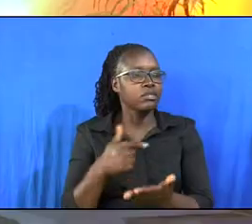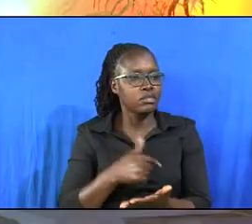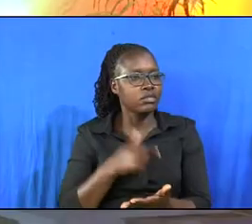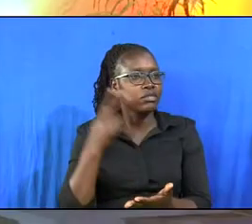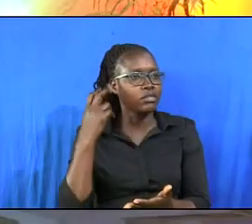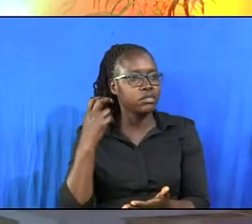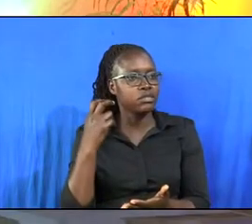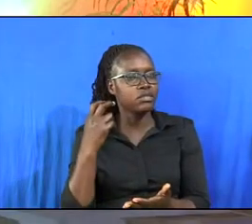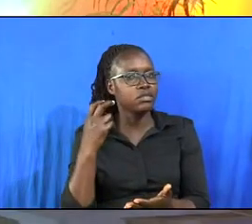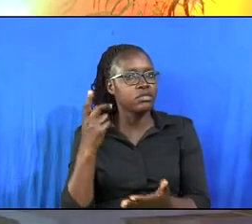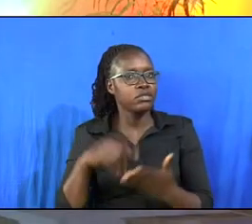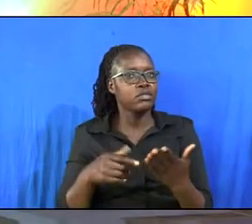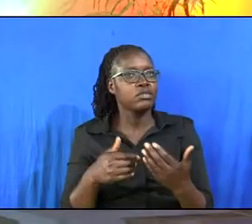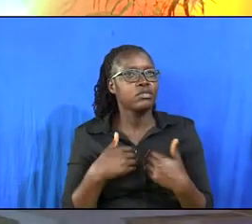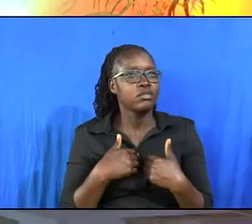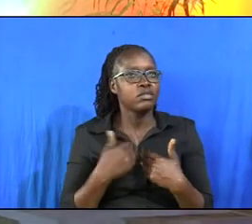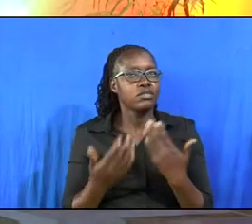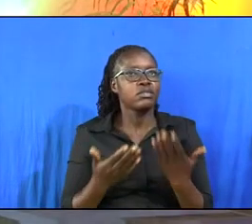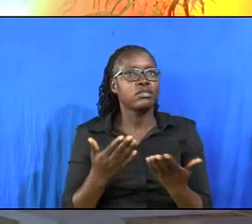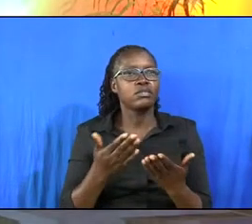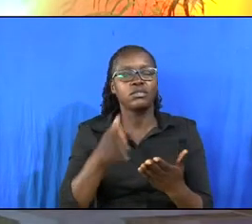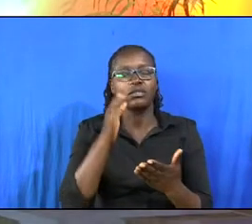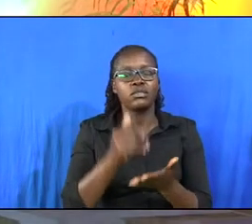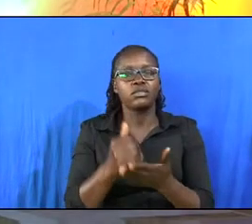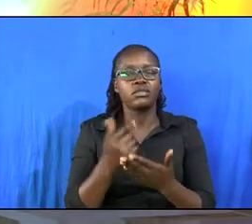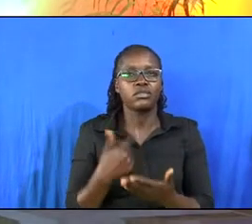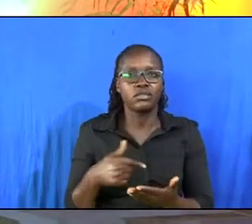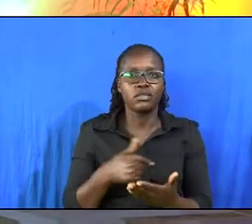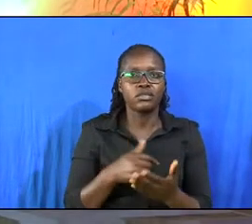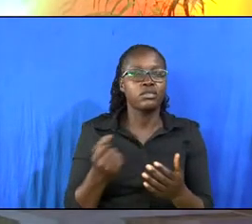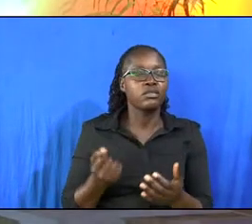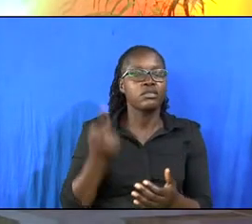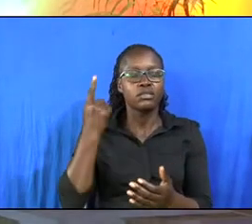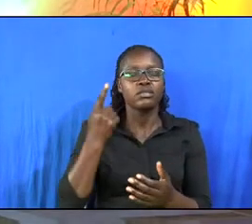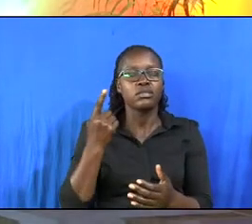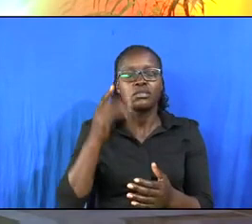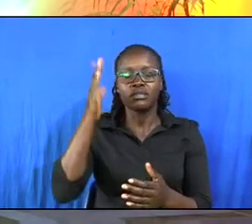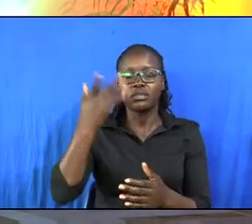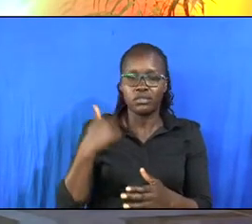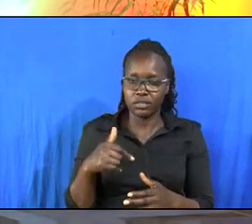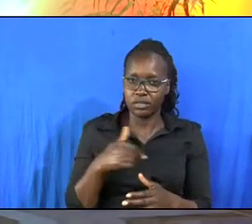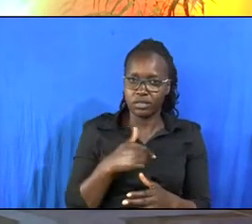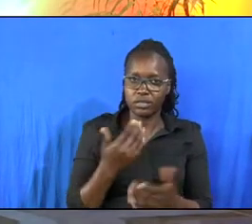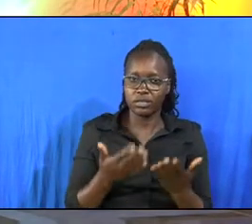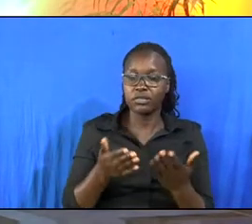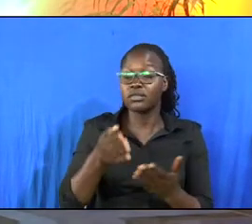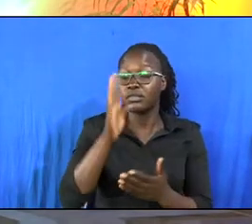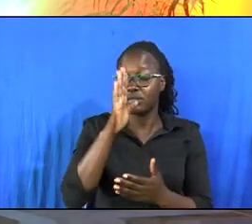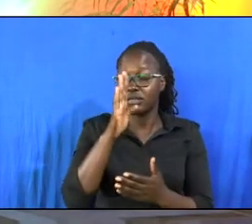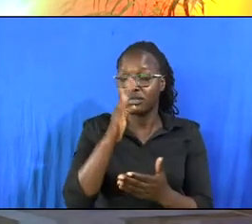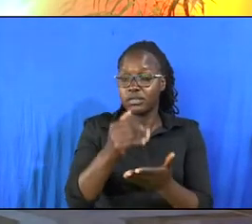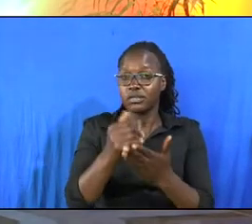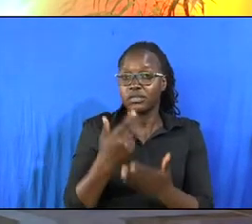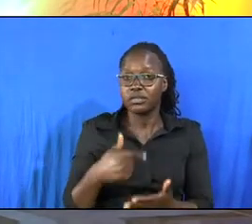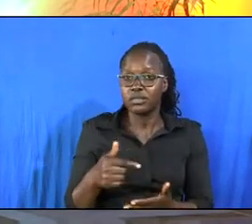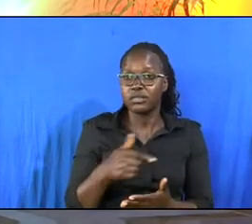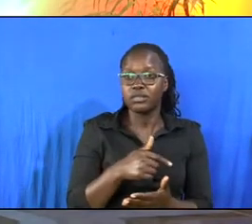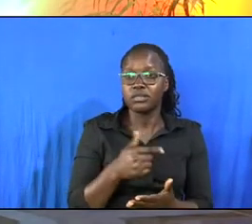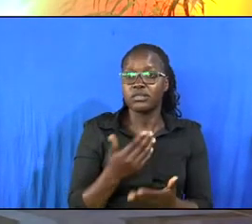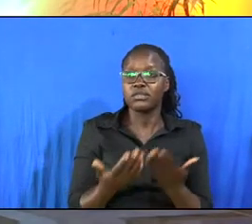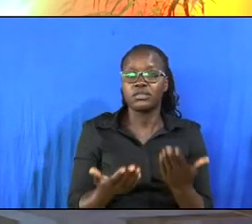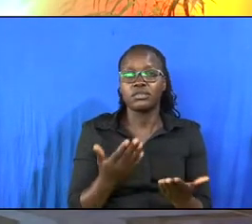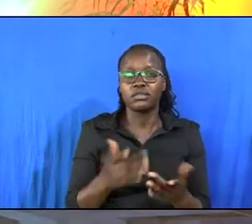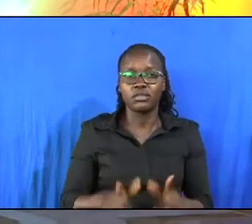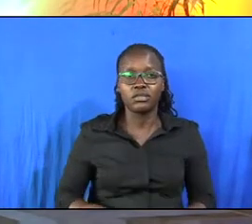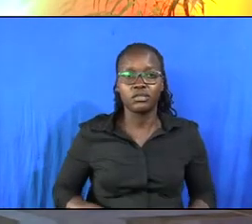to the voice of Christ. May our God help us to understand his will for us. May our God help us that we may